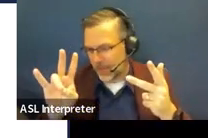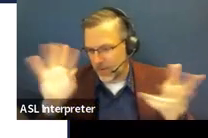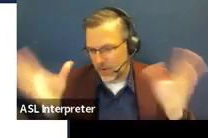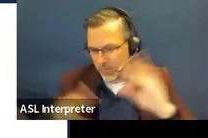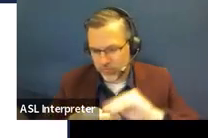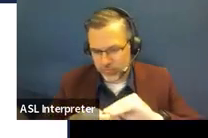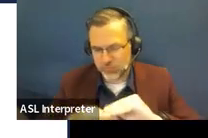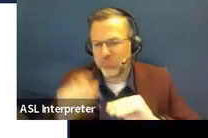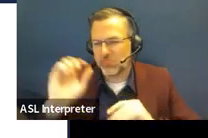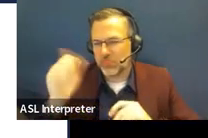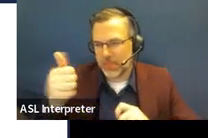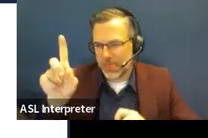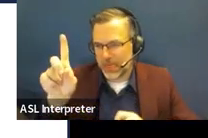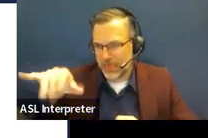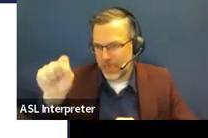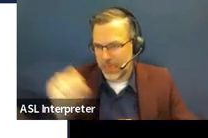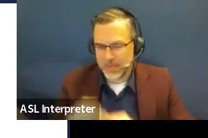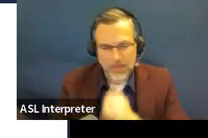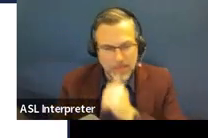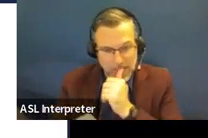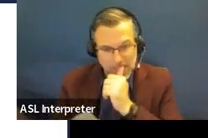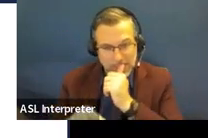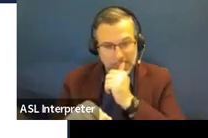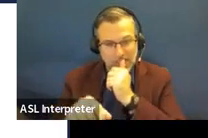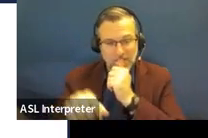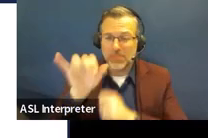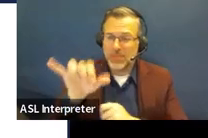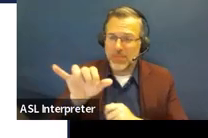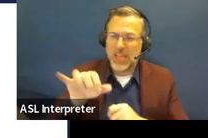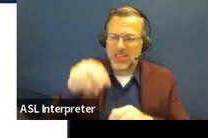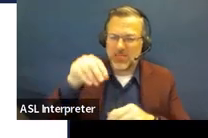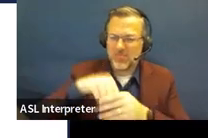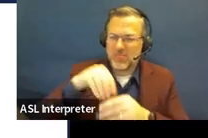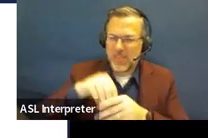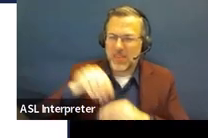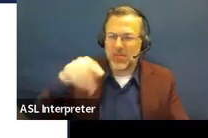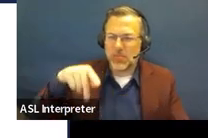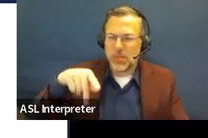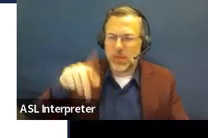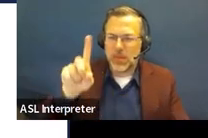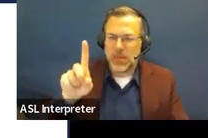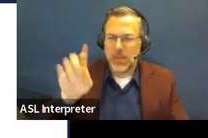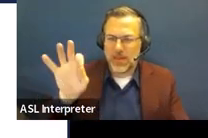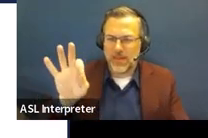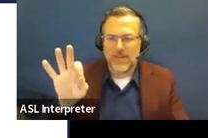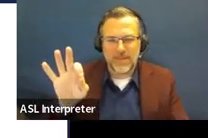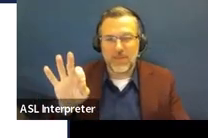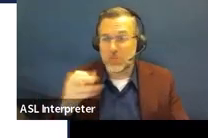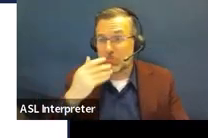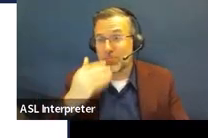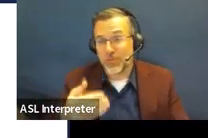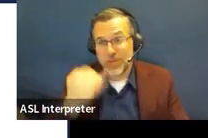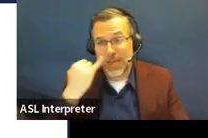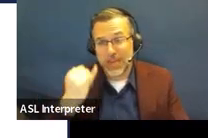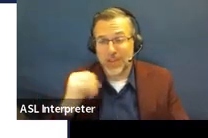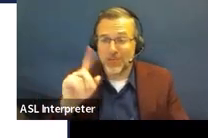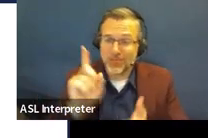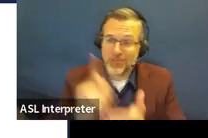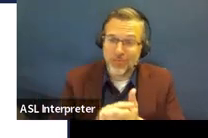the PDF, and I think it's a great resource to maybe like print out and stick up on your wall.